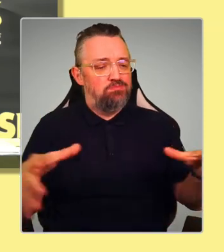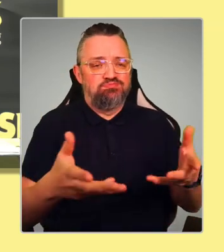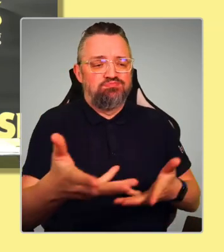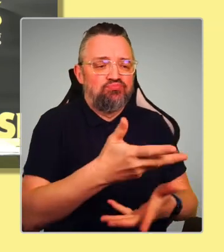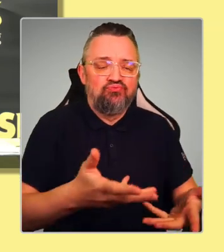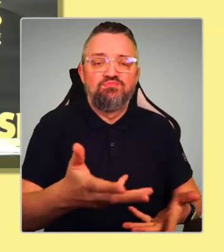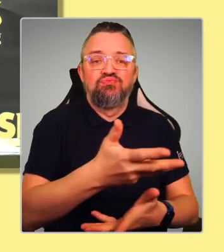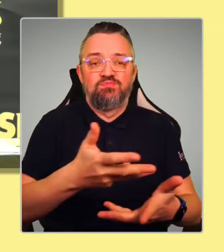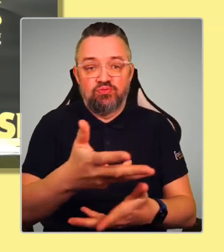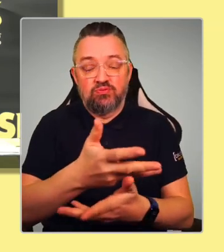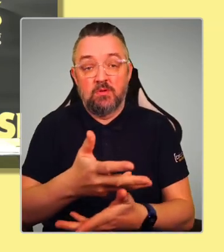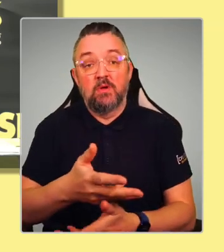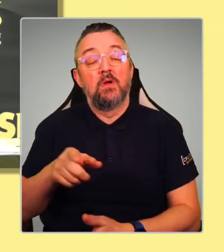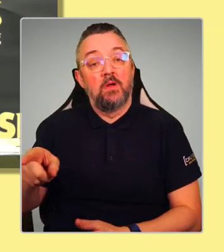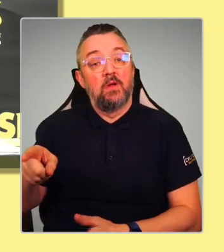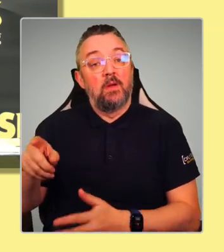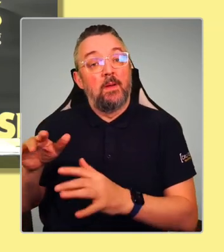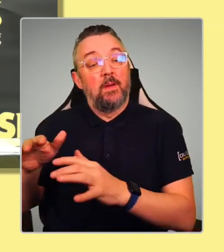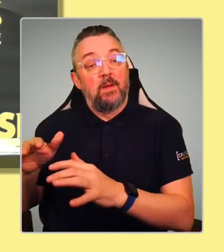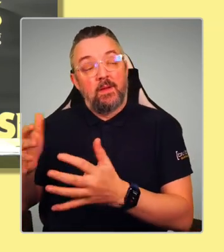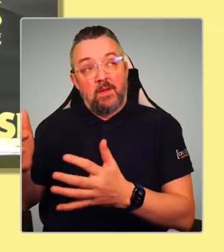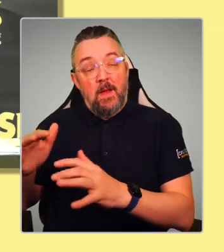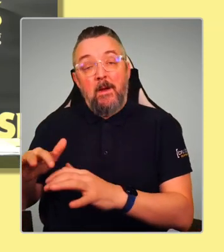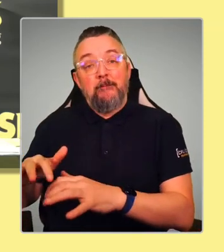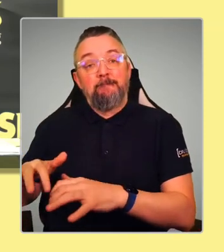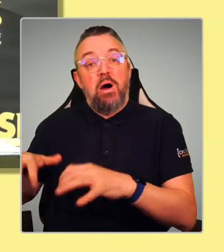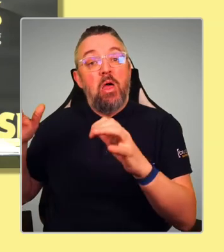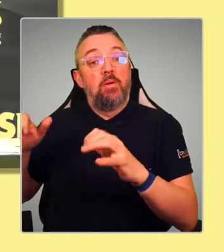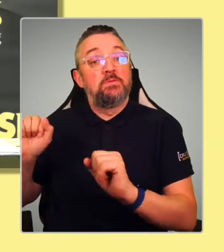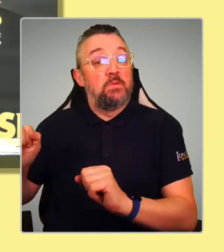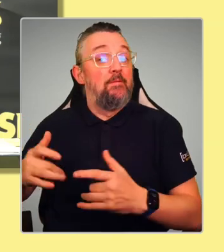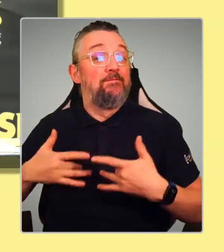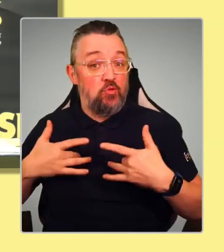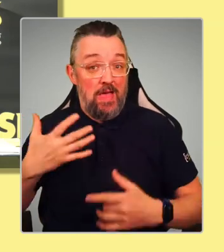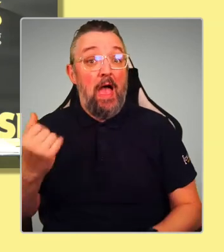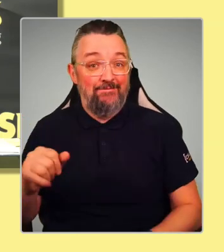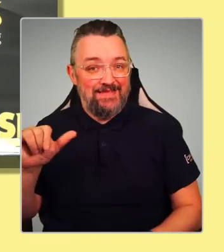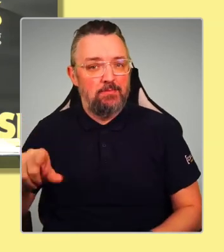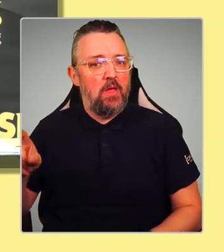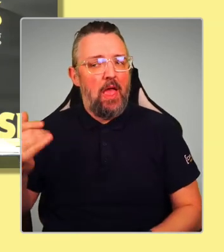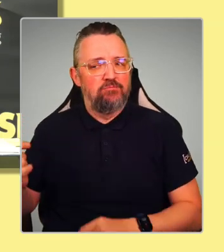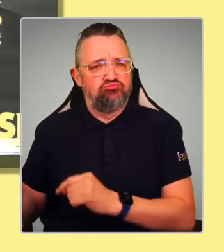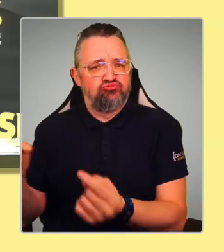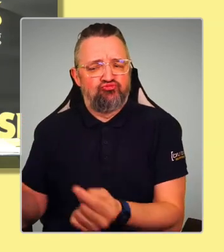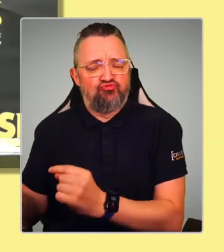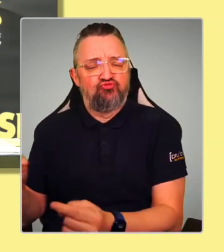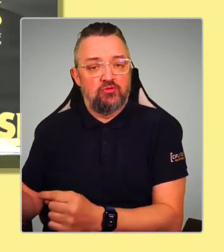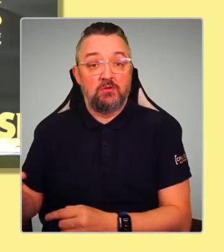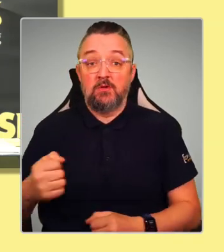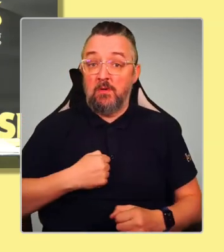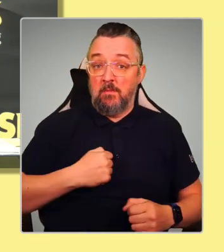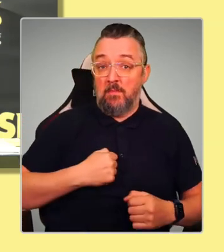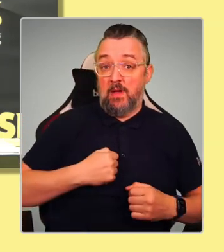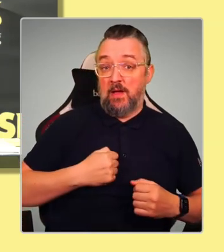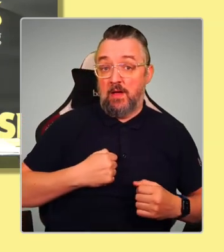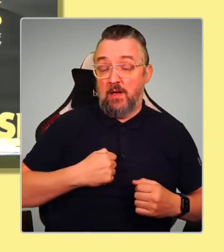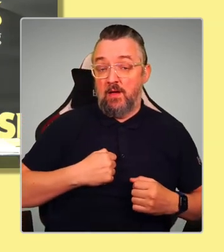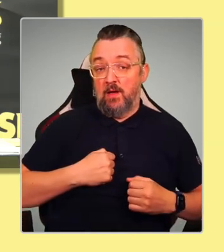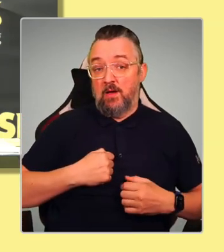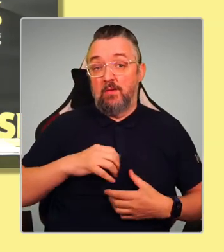but it was highly contested, like maybe that's the best way to express it. And the option that I'm presenting means that, you know, if we,